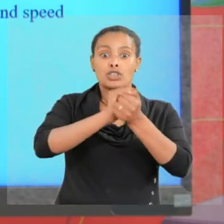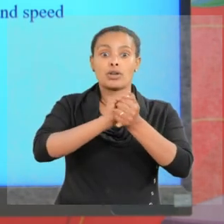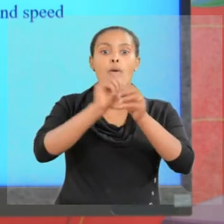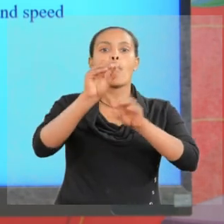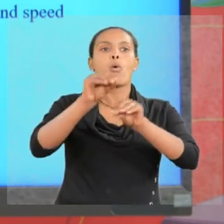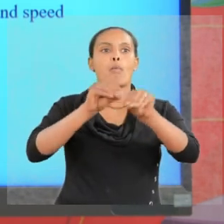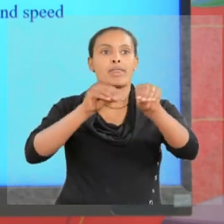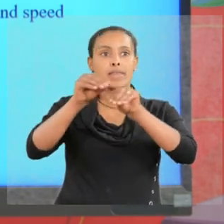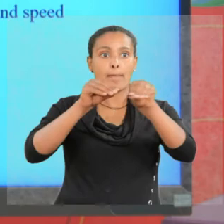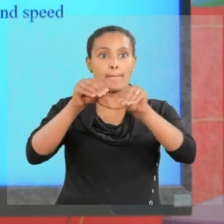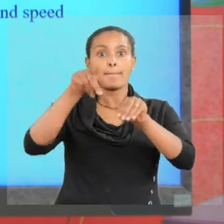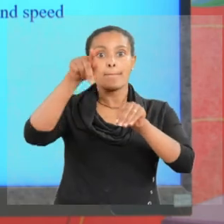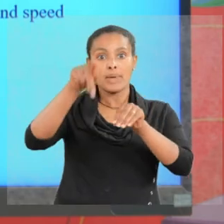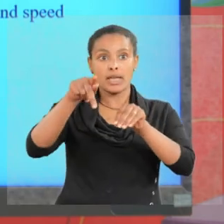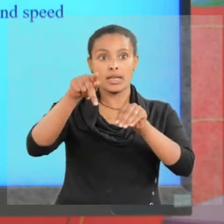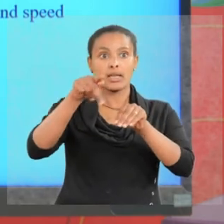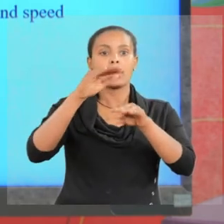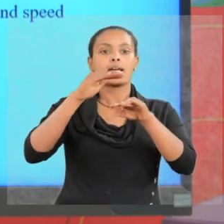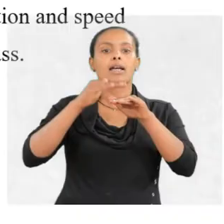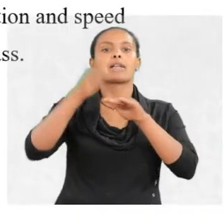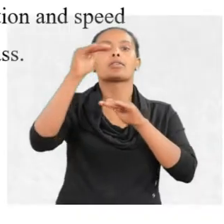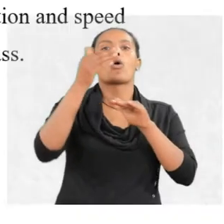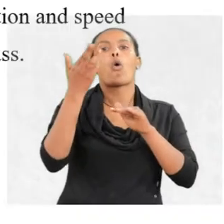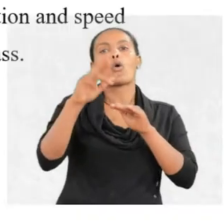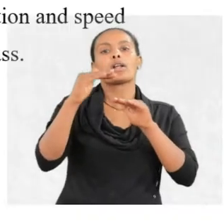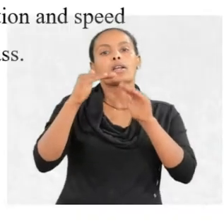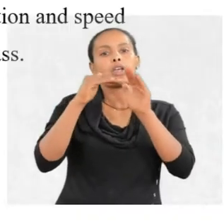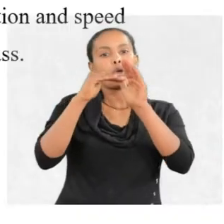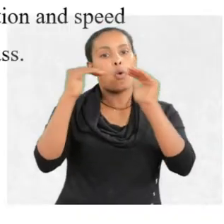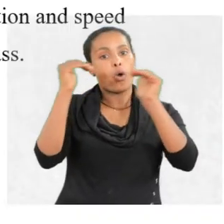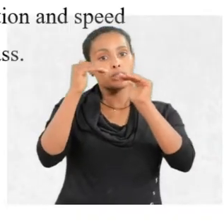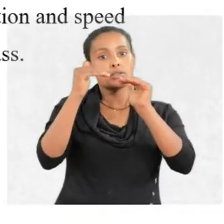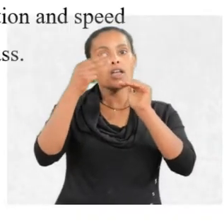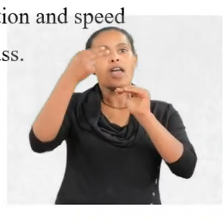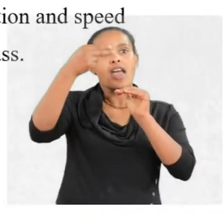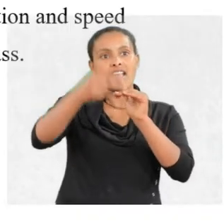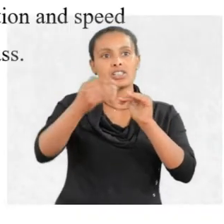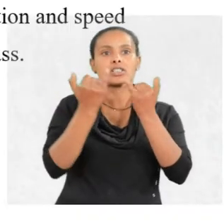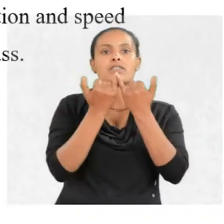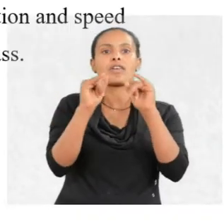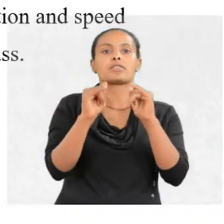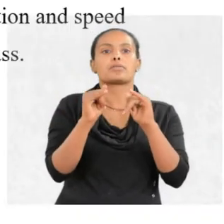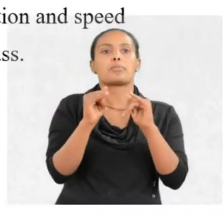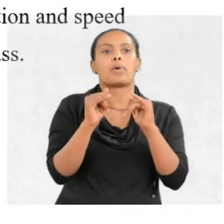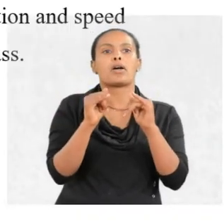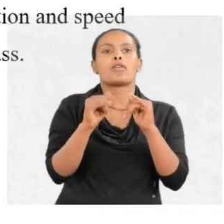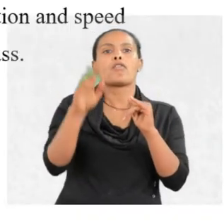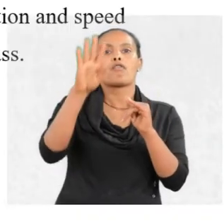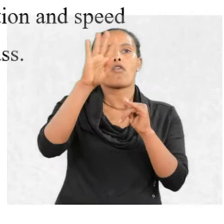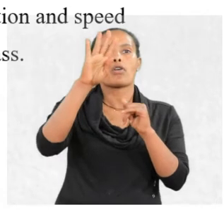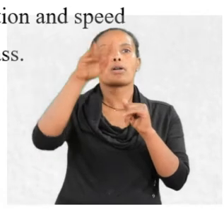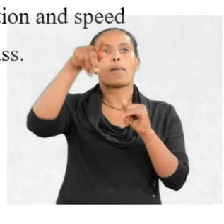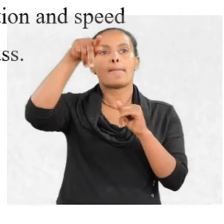in momentum is greater than or equals to h divided by 4 pi.